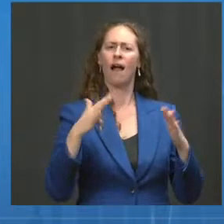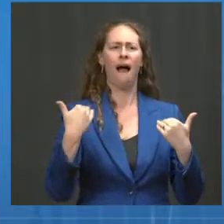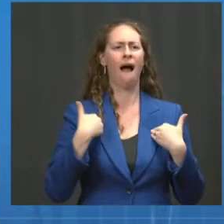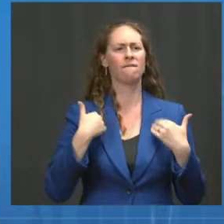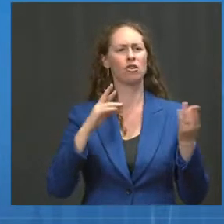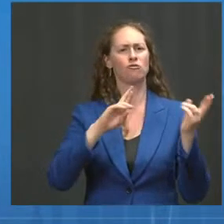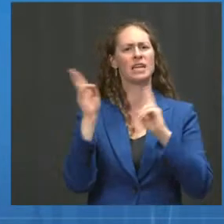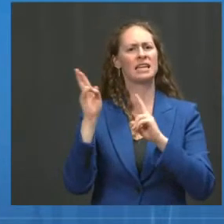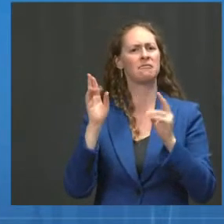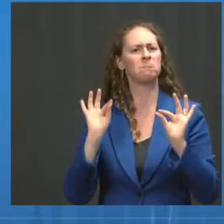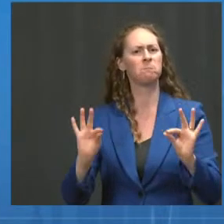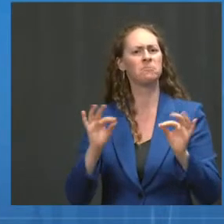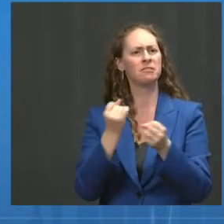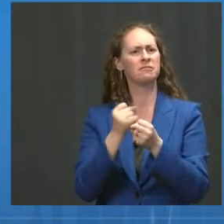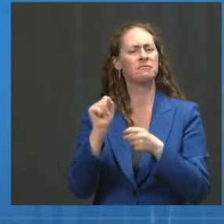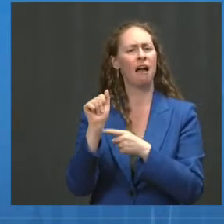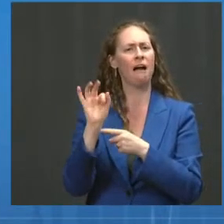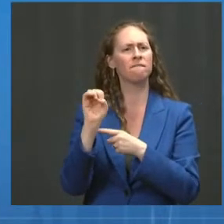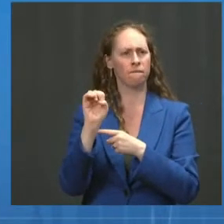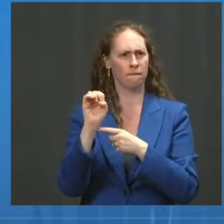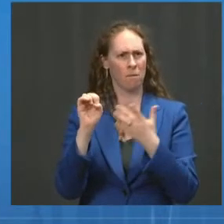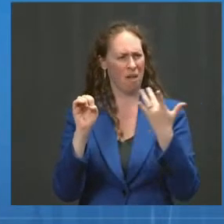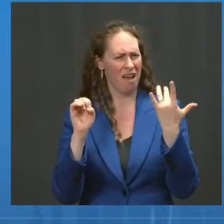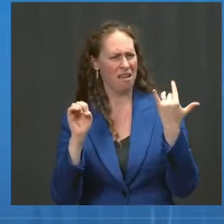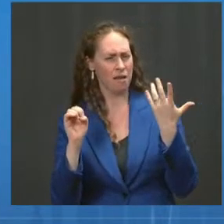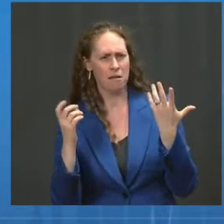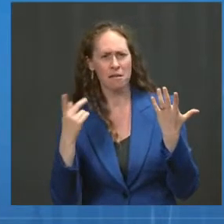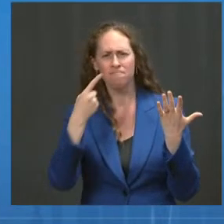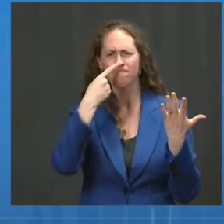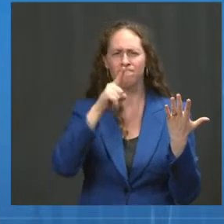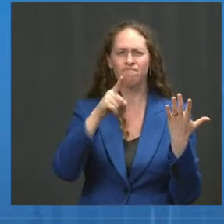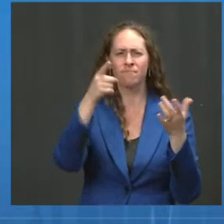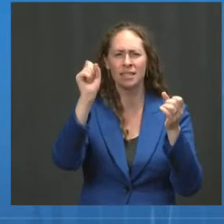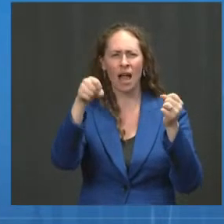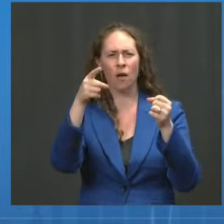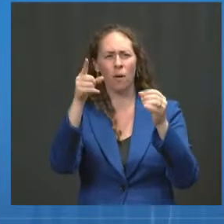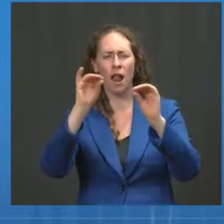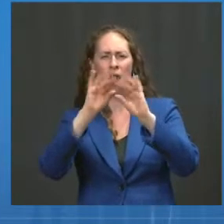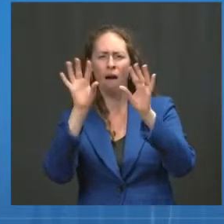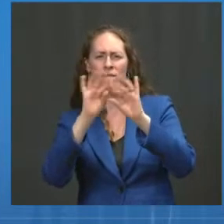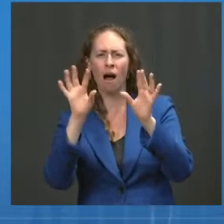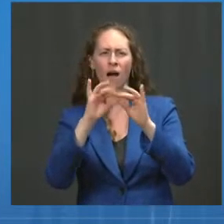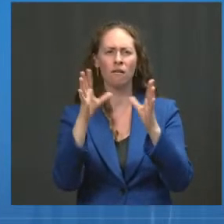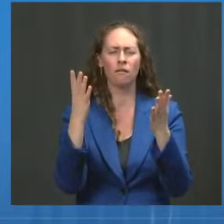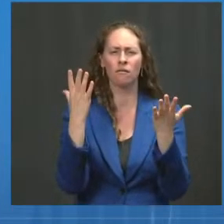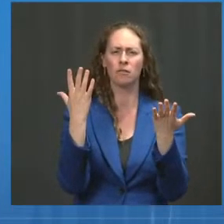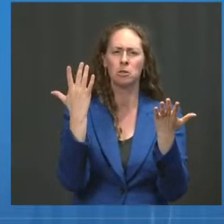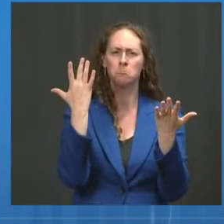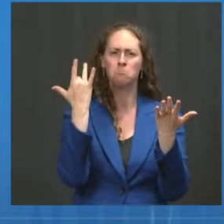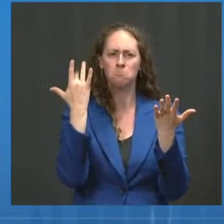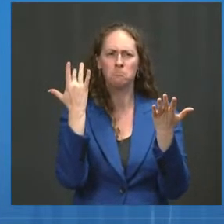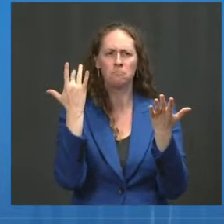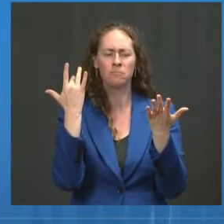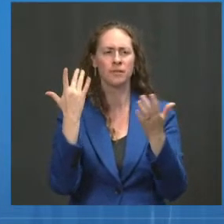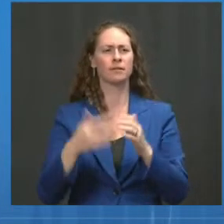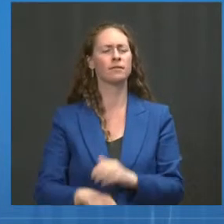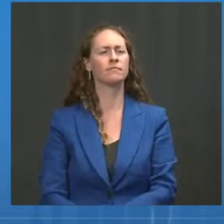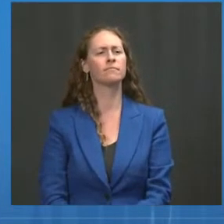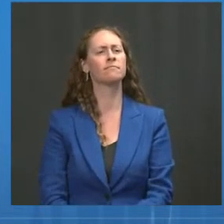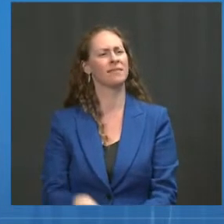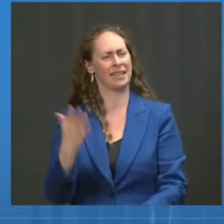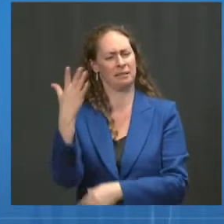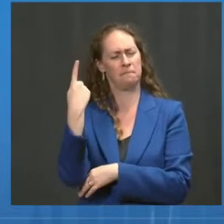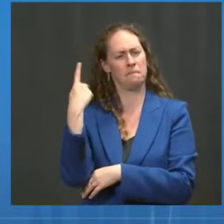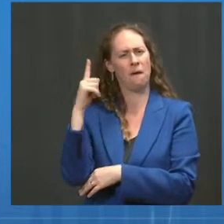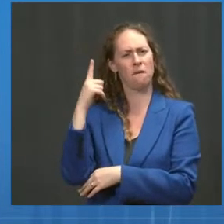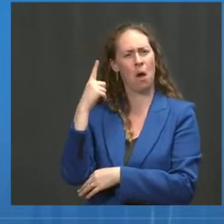the rest of the world, but could you explain how there isn't finite vaccine capacity and how booster shots for Americans does not at this moment